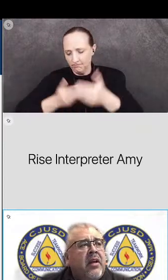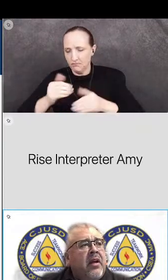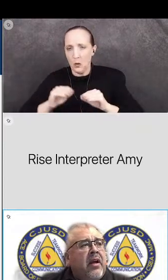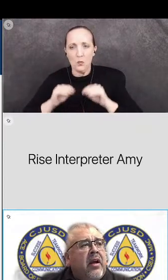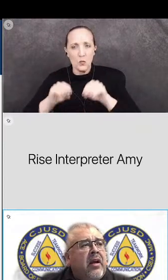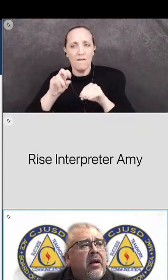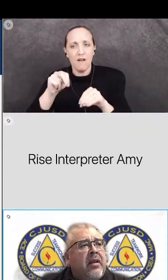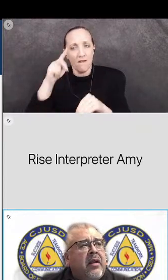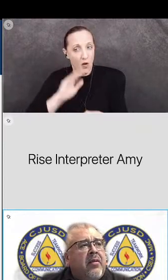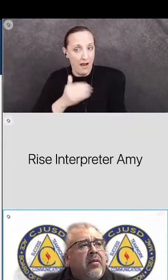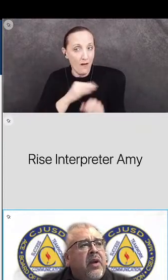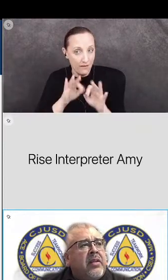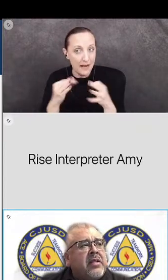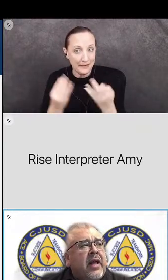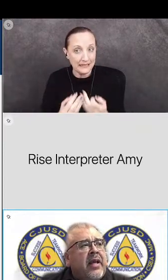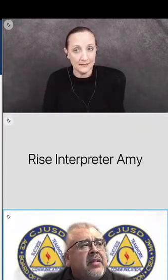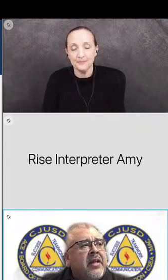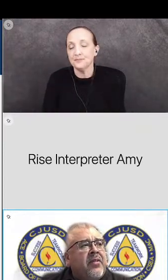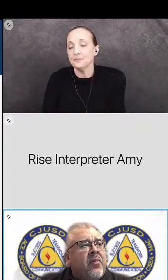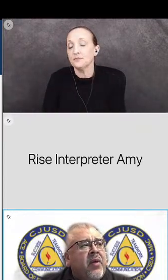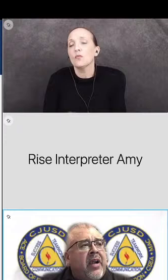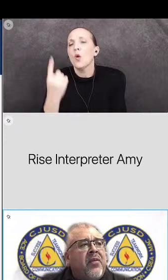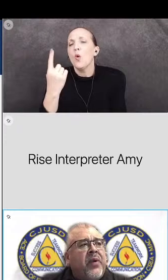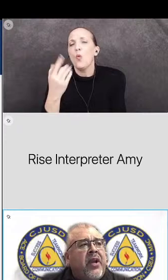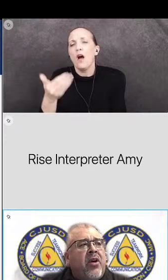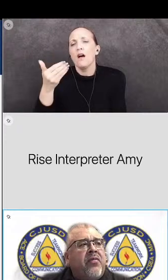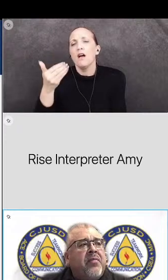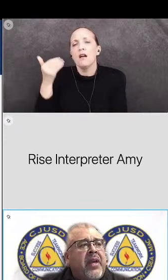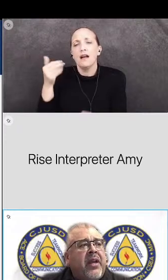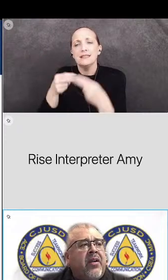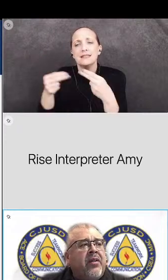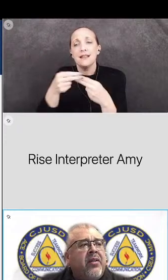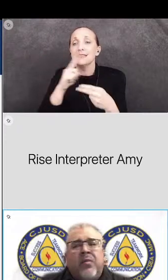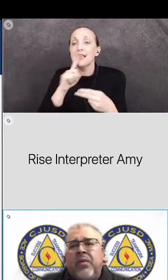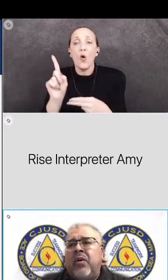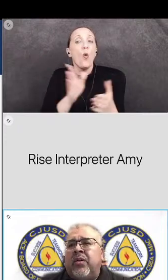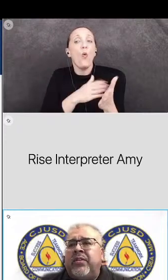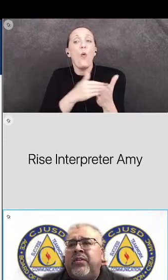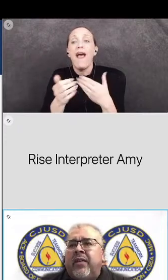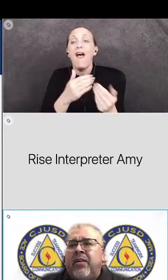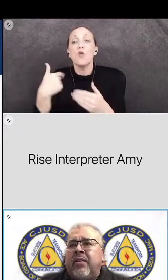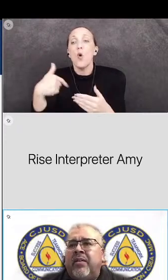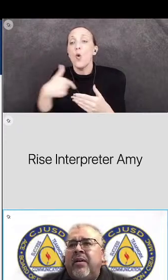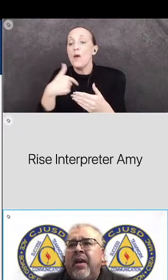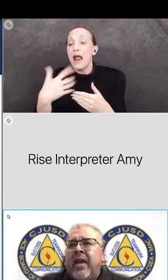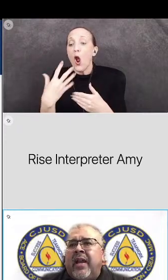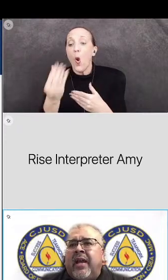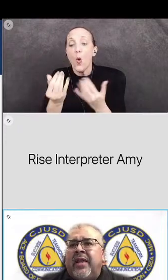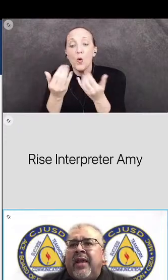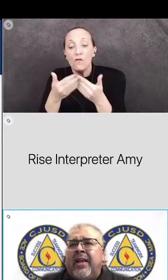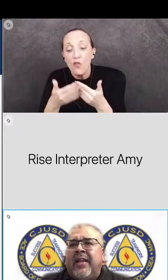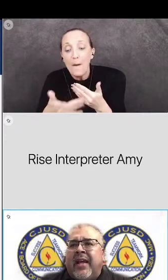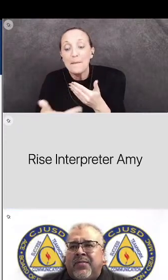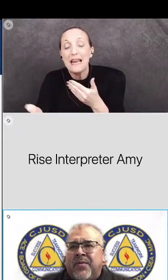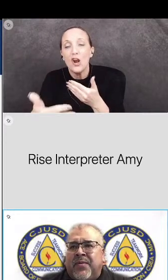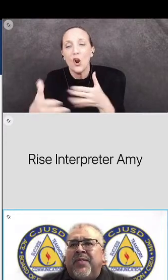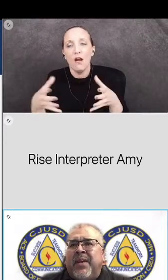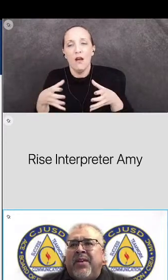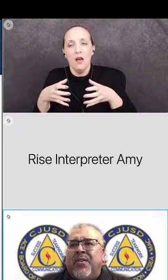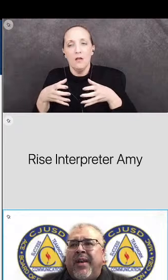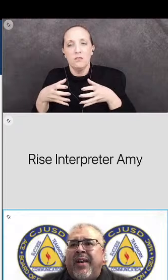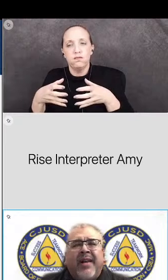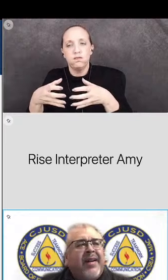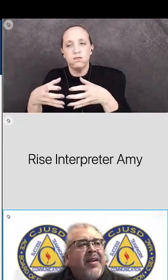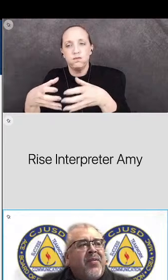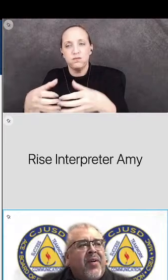families uh one of the slides said wherever we go from here we will go together and i think that's what